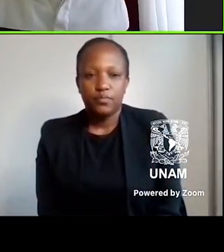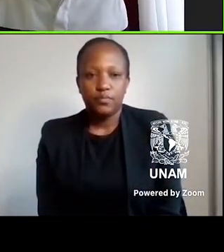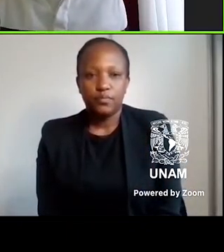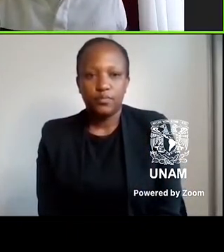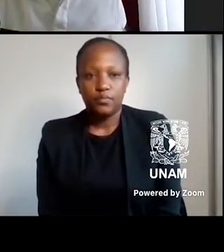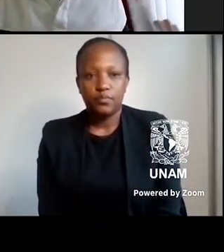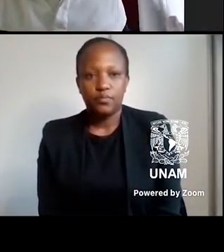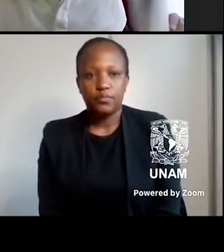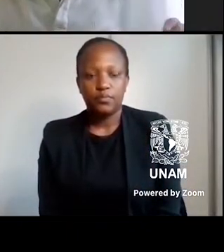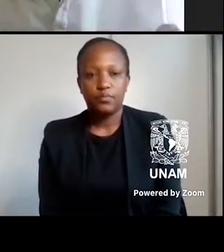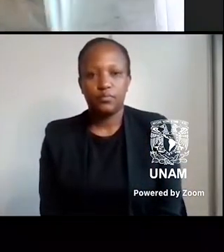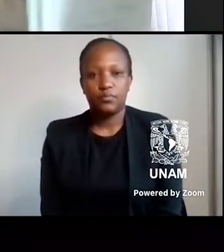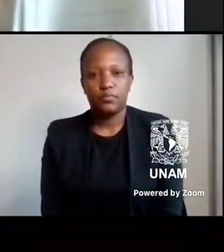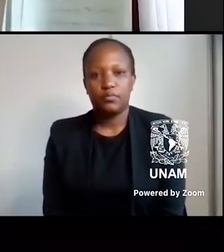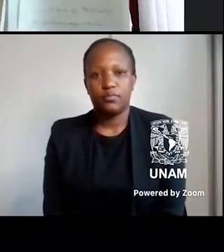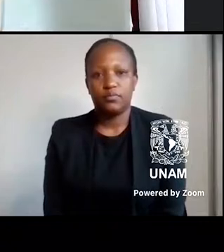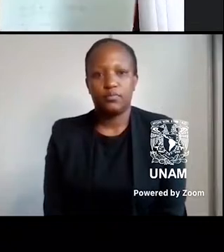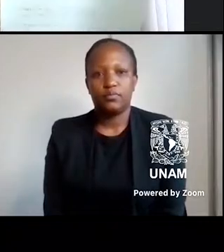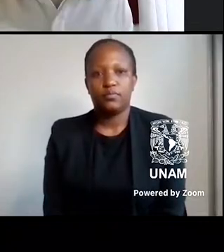Very much, Karl.